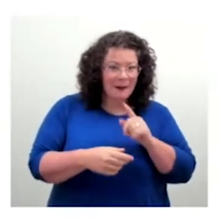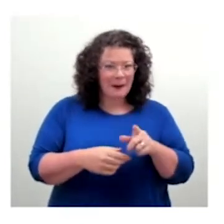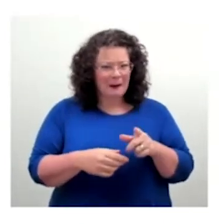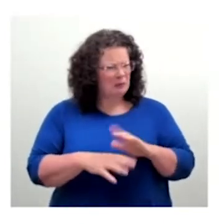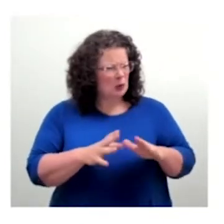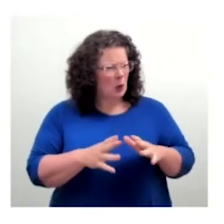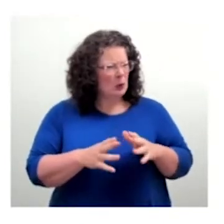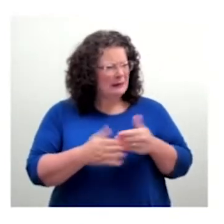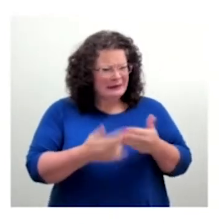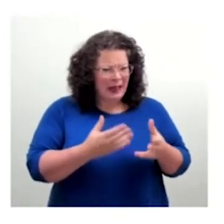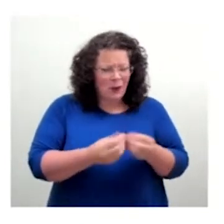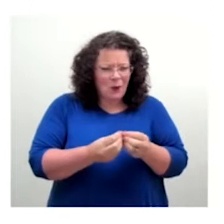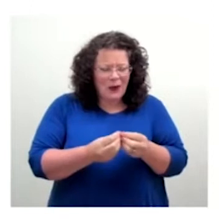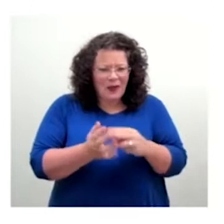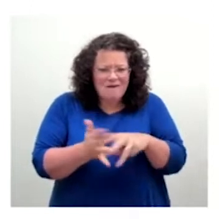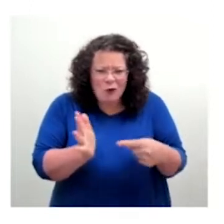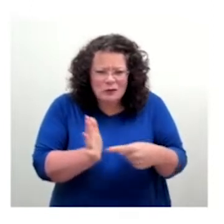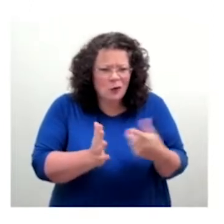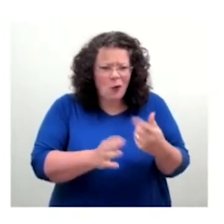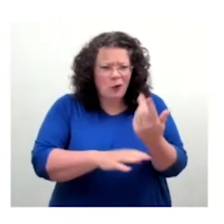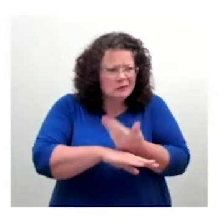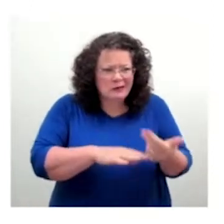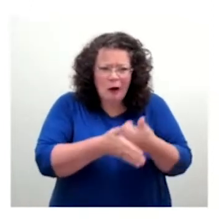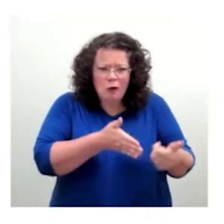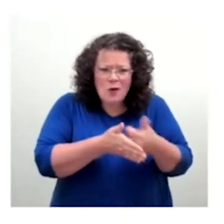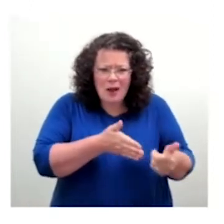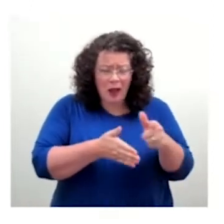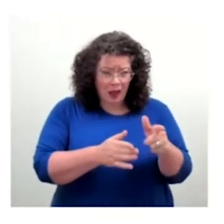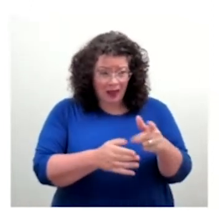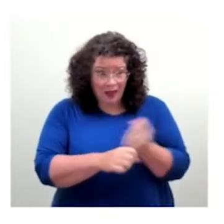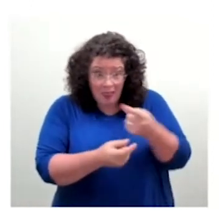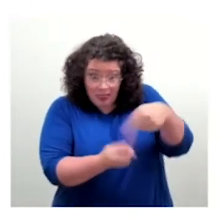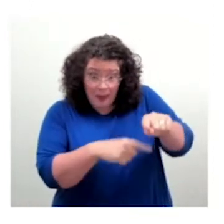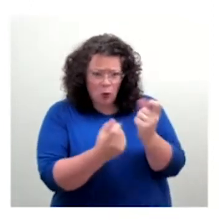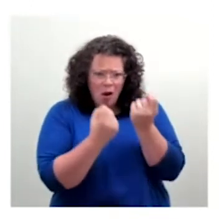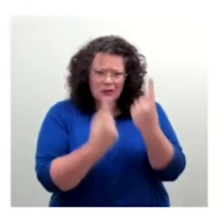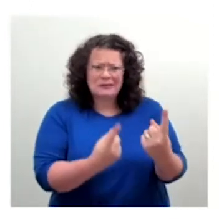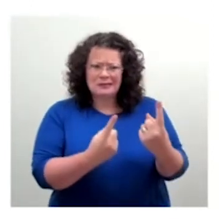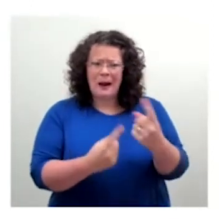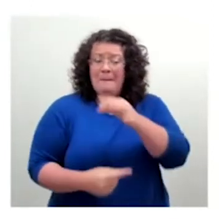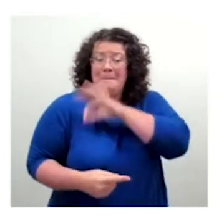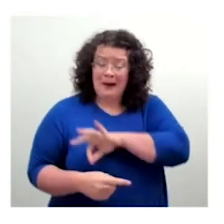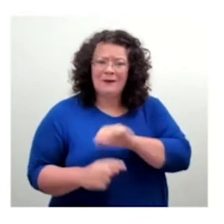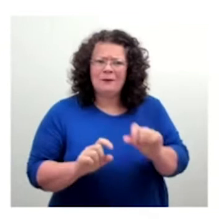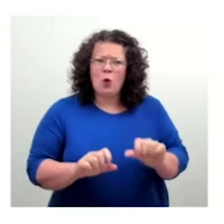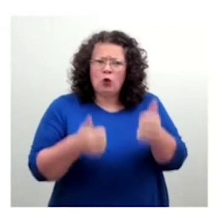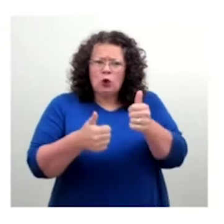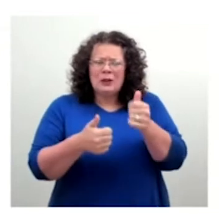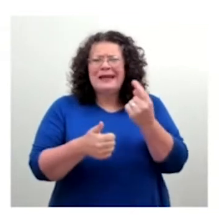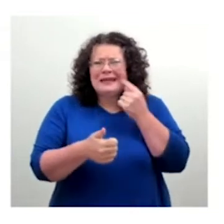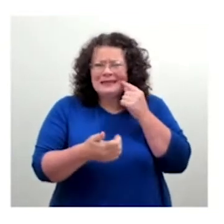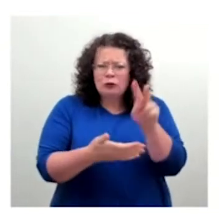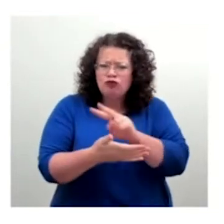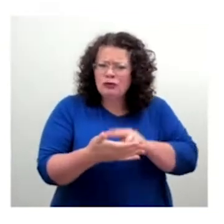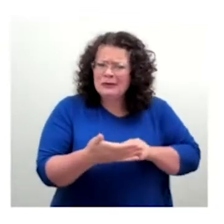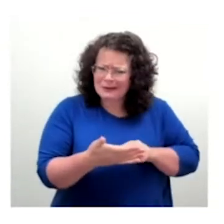So we gathered together a group of stakeholders and really sort of engaged them at the same time as we engaged the